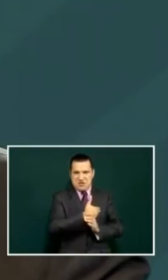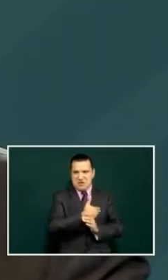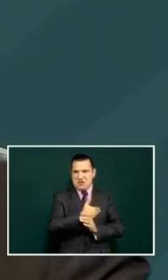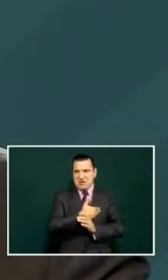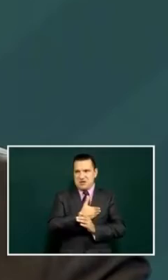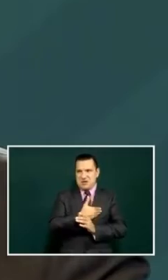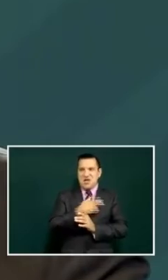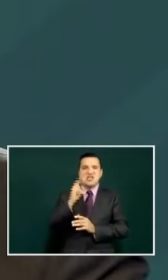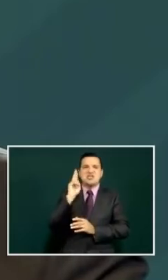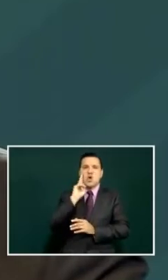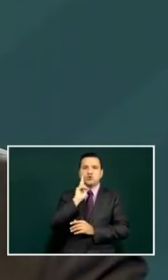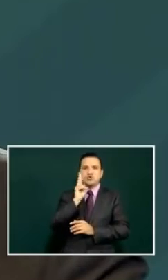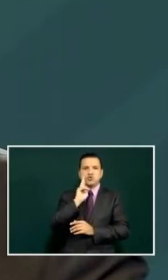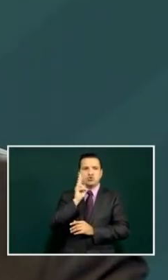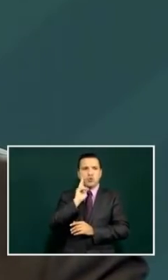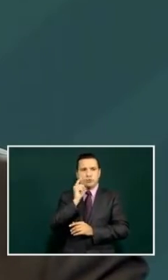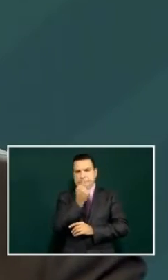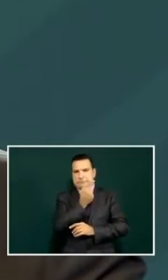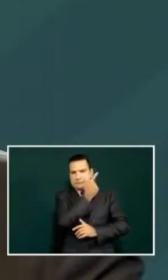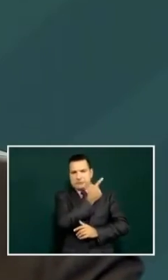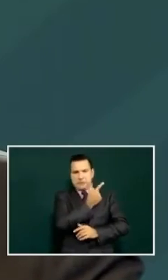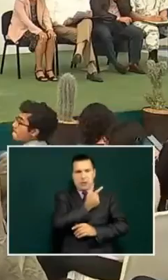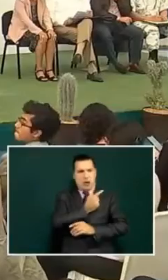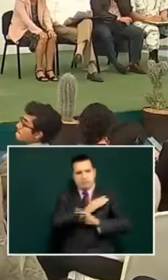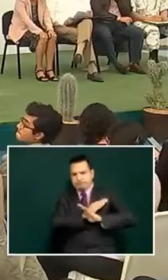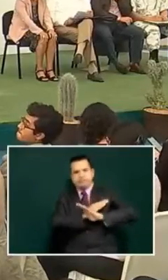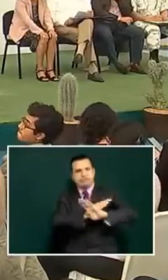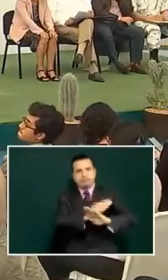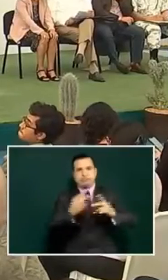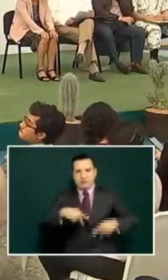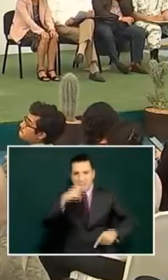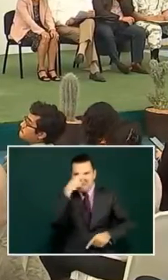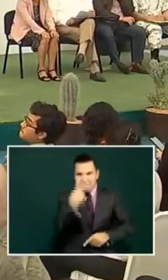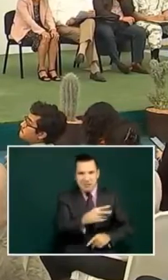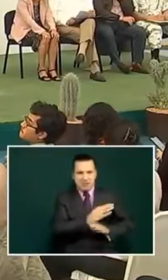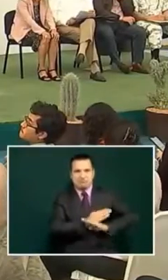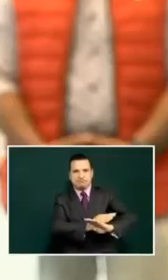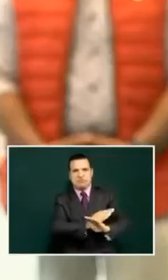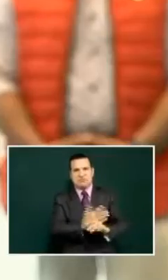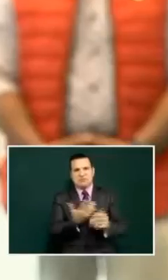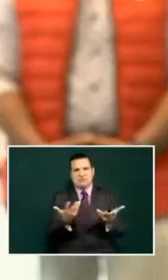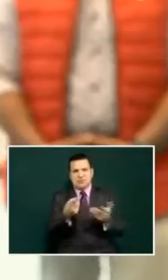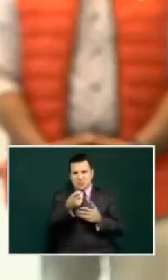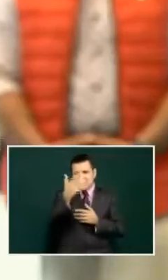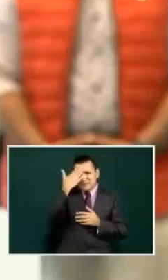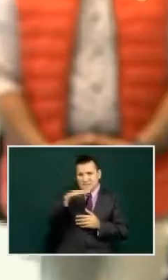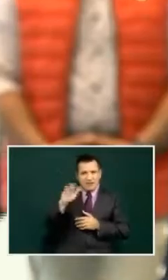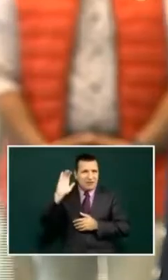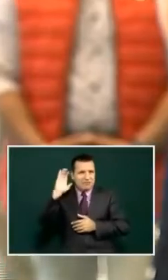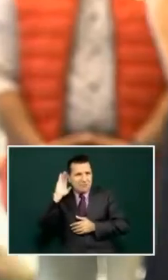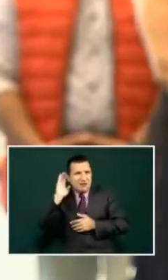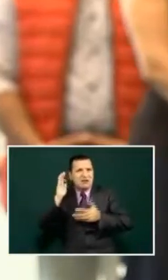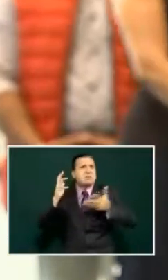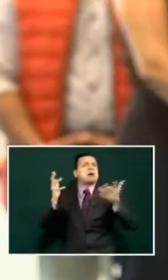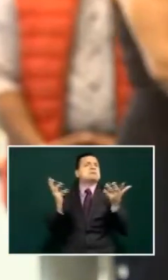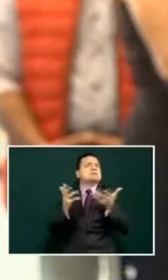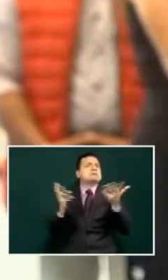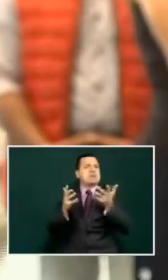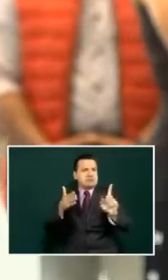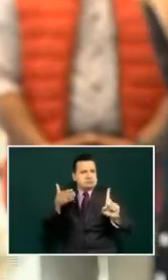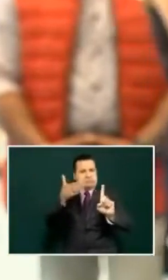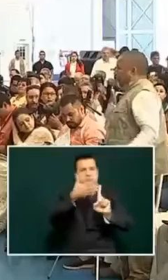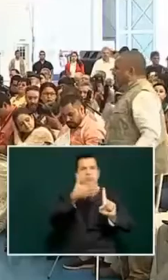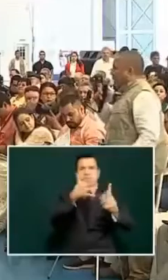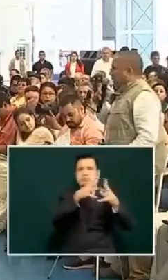receive the Mexican community my question is in the sense of are you aware of what is happening